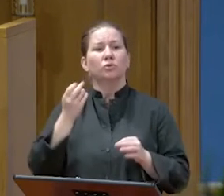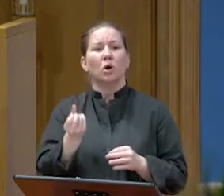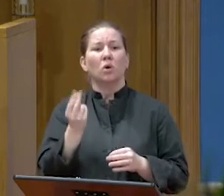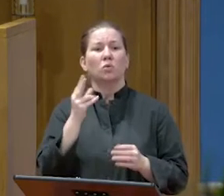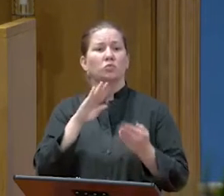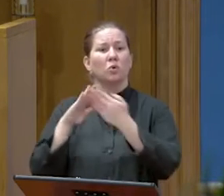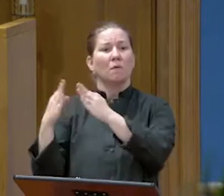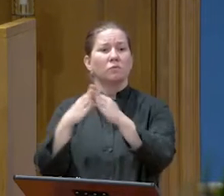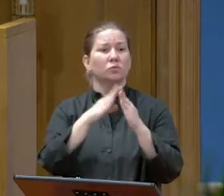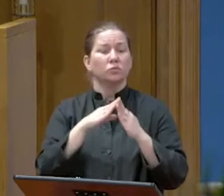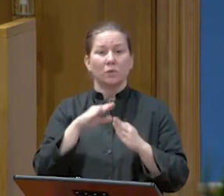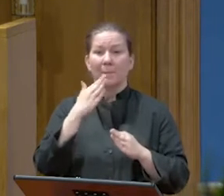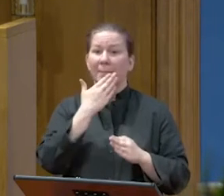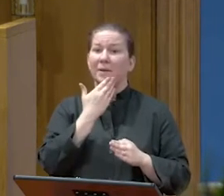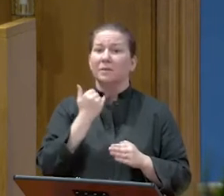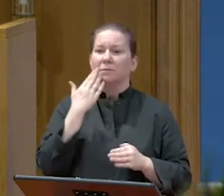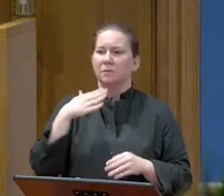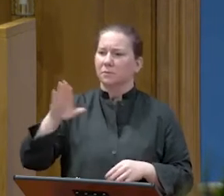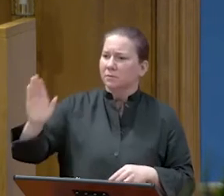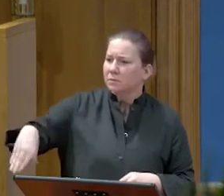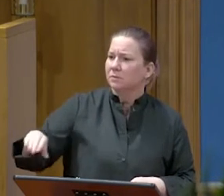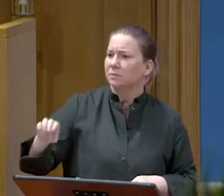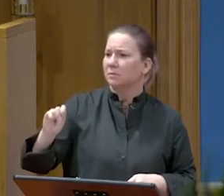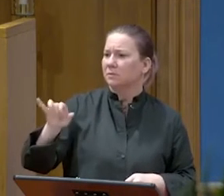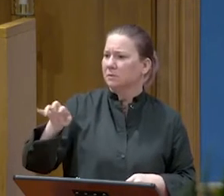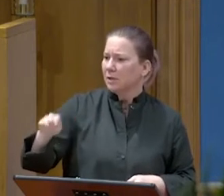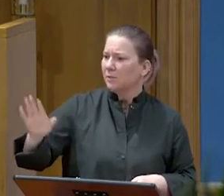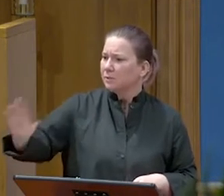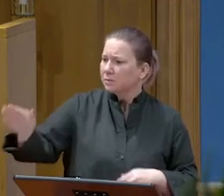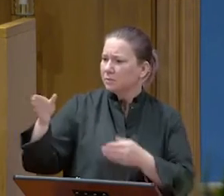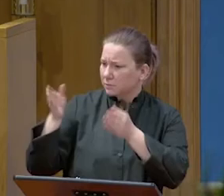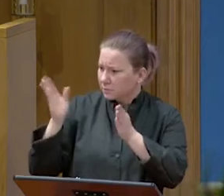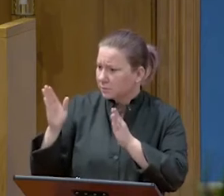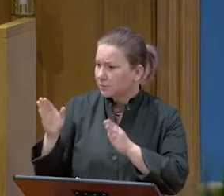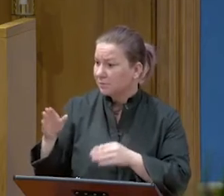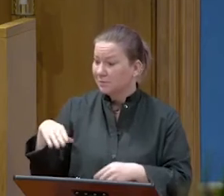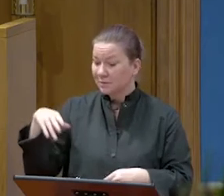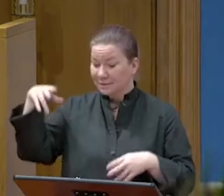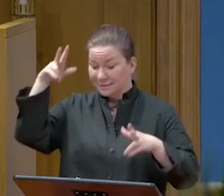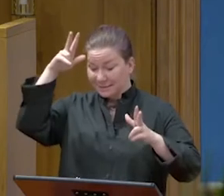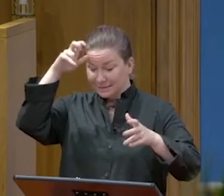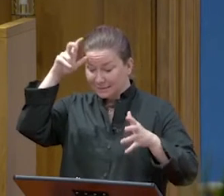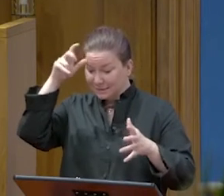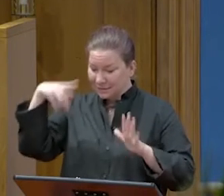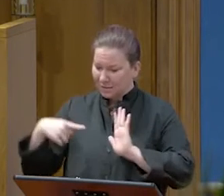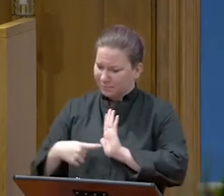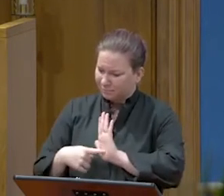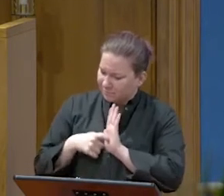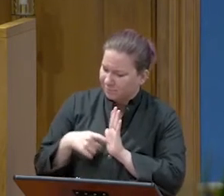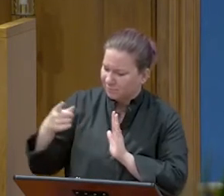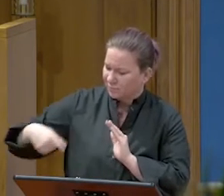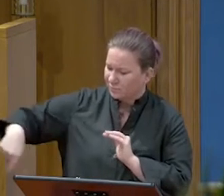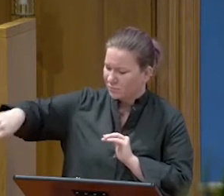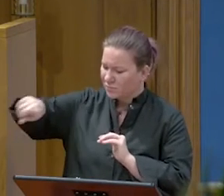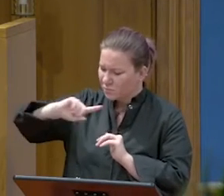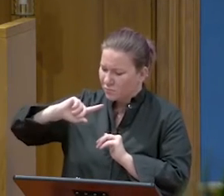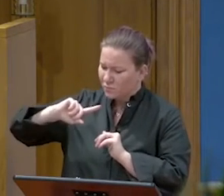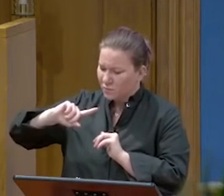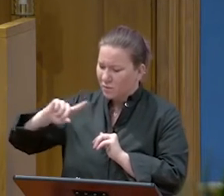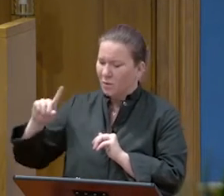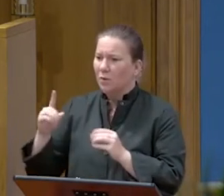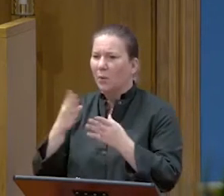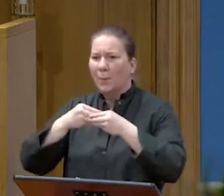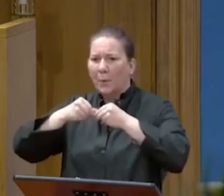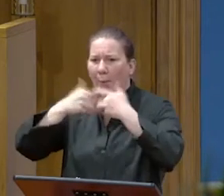Simon, Simon, listen! Satan has demanded to sift all of you like meat, but I have prayed for you that your